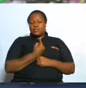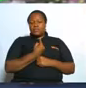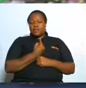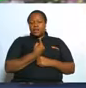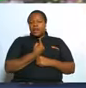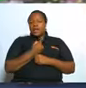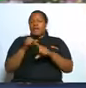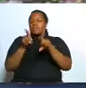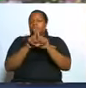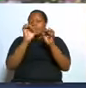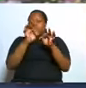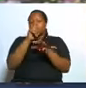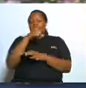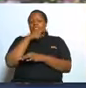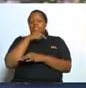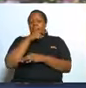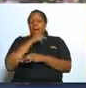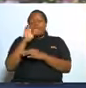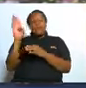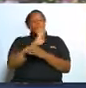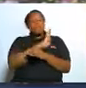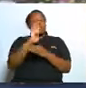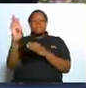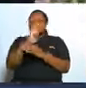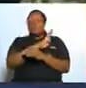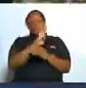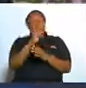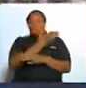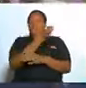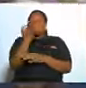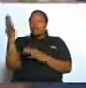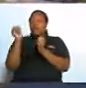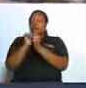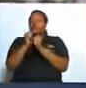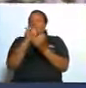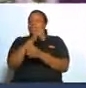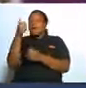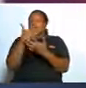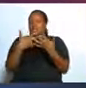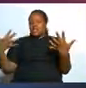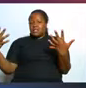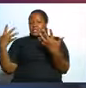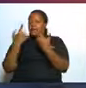as if this man is busy with other things but not me